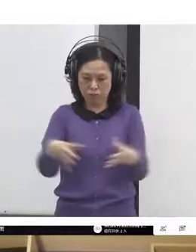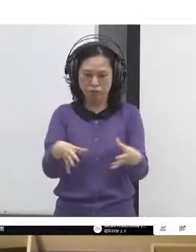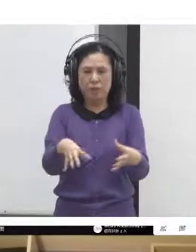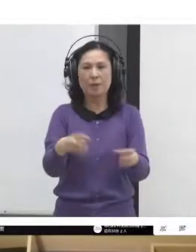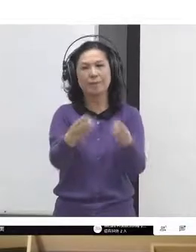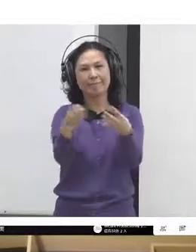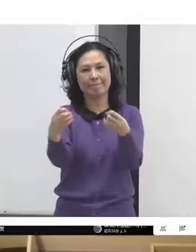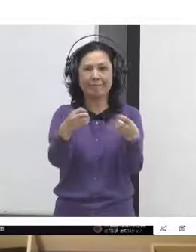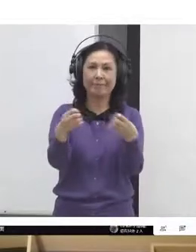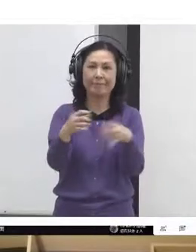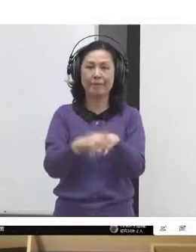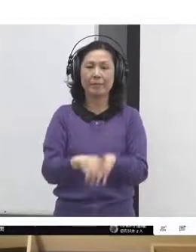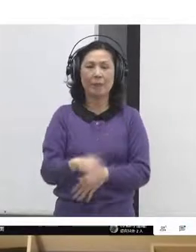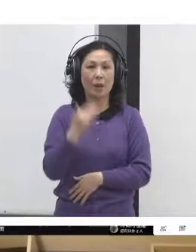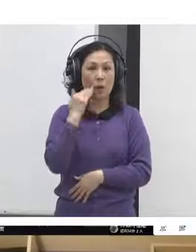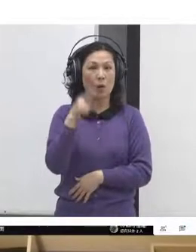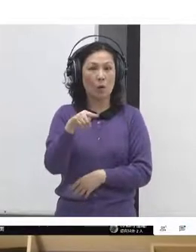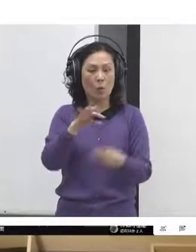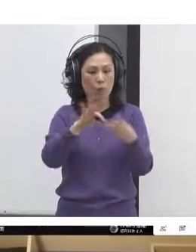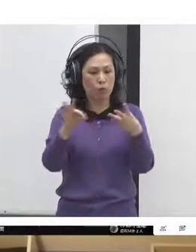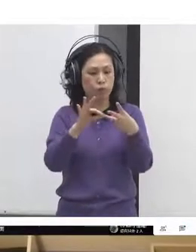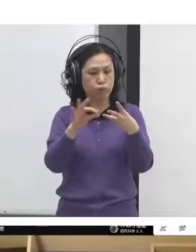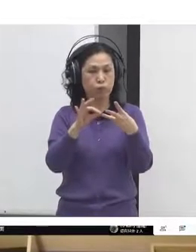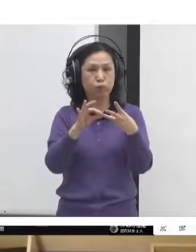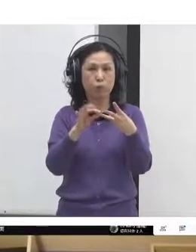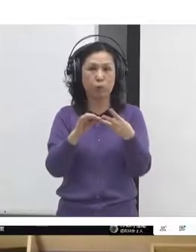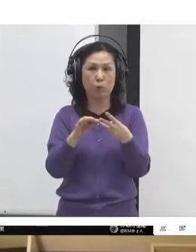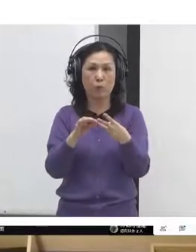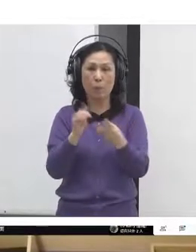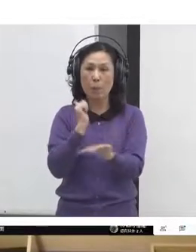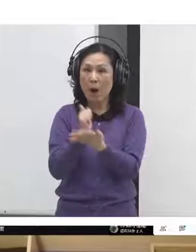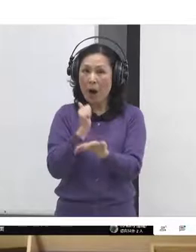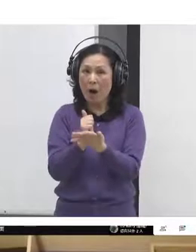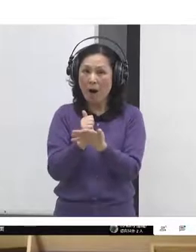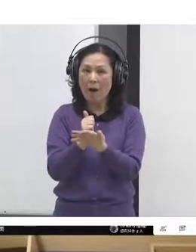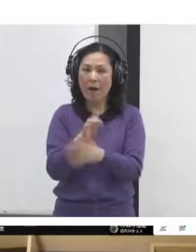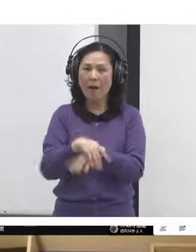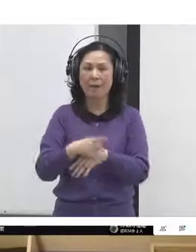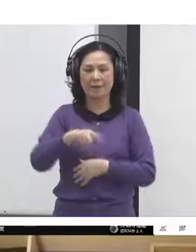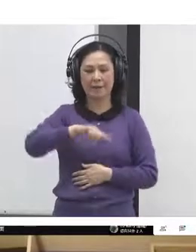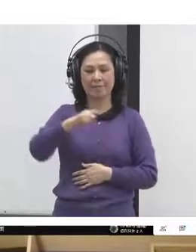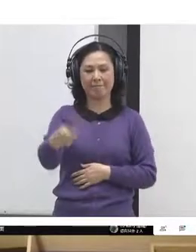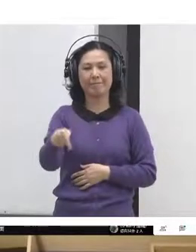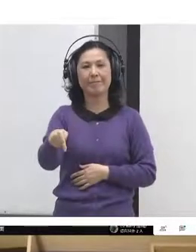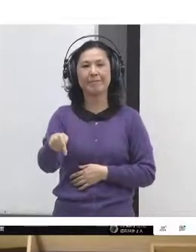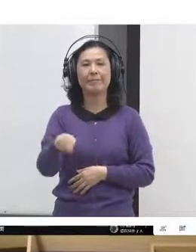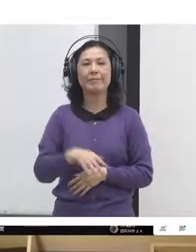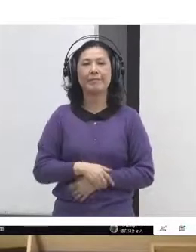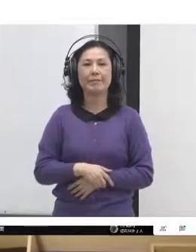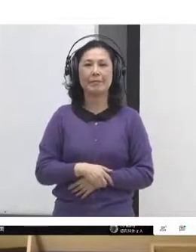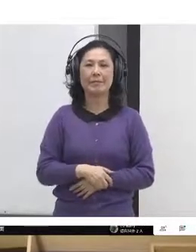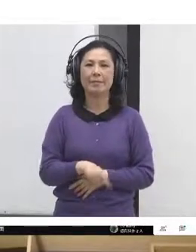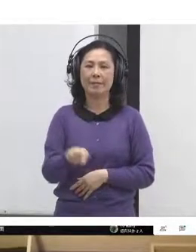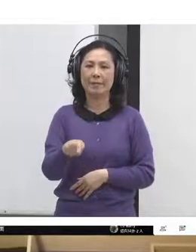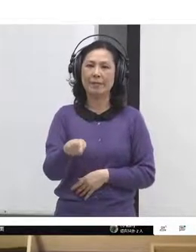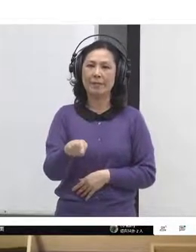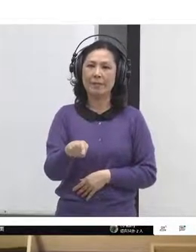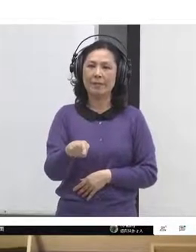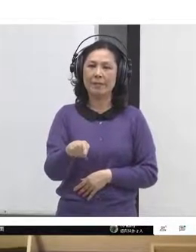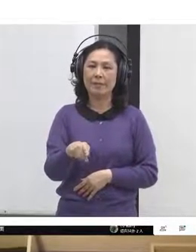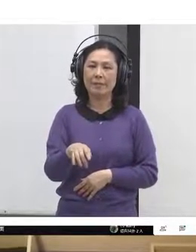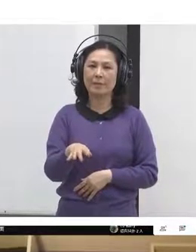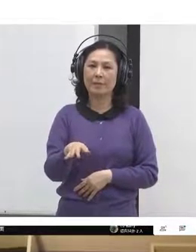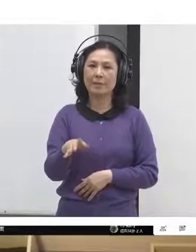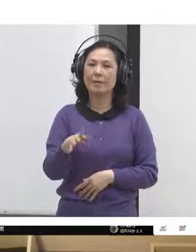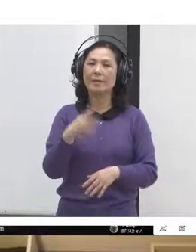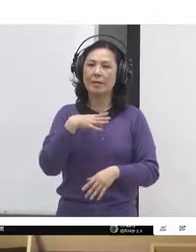the process then needs to be something about how do you actually run a session to make a decision. So we teach them people about